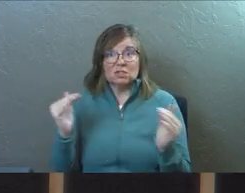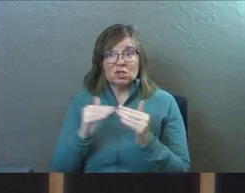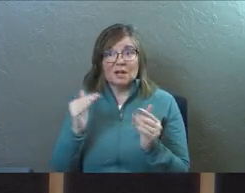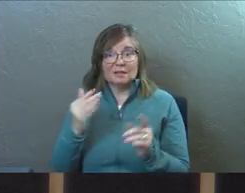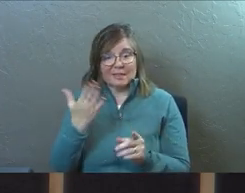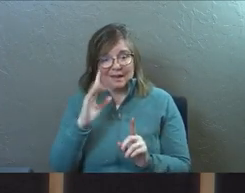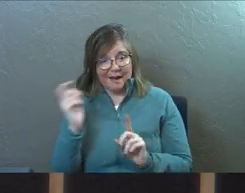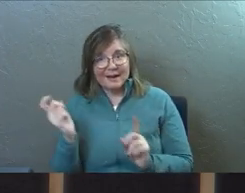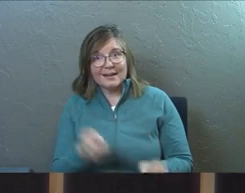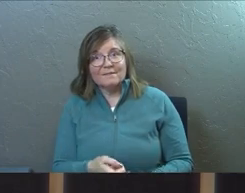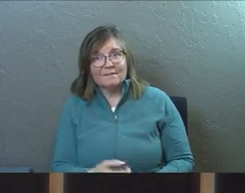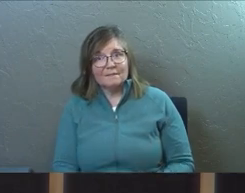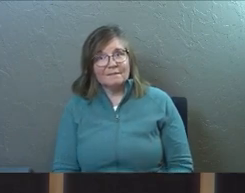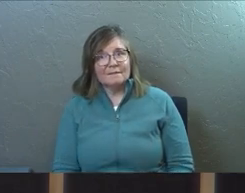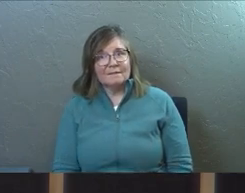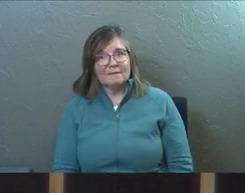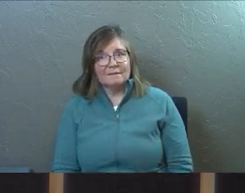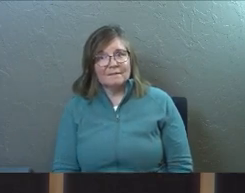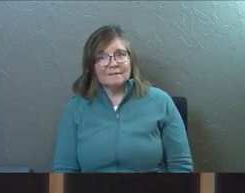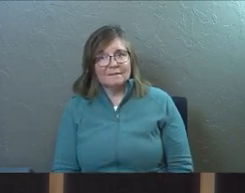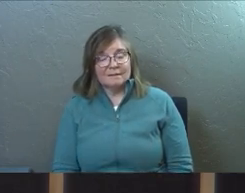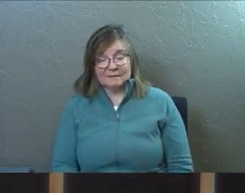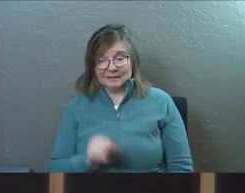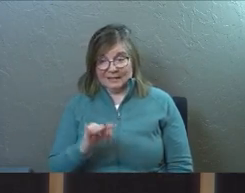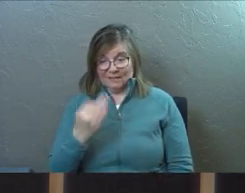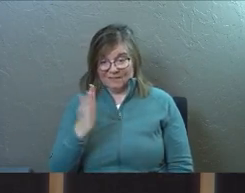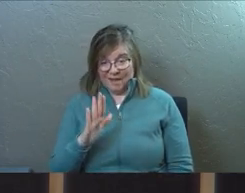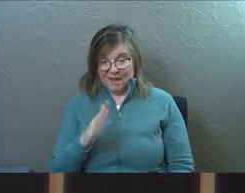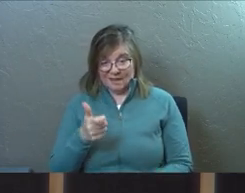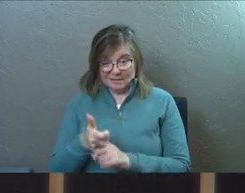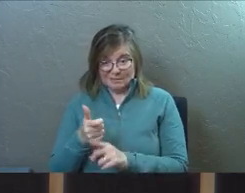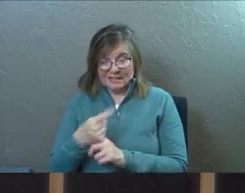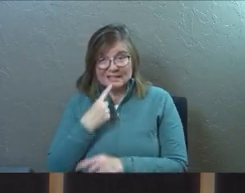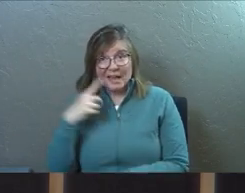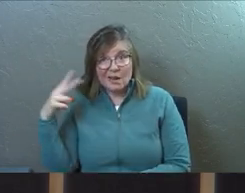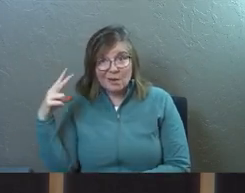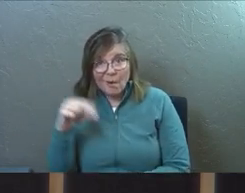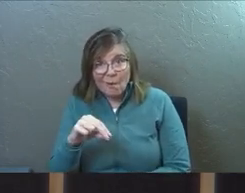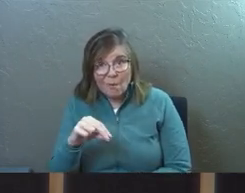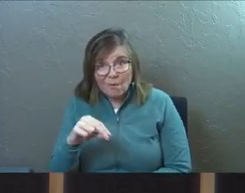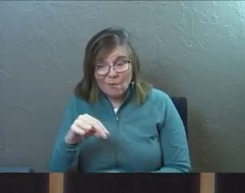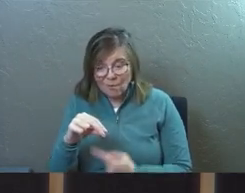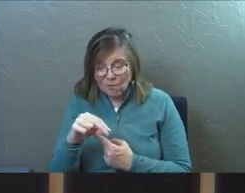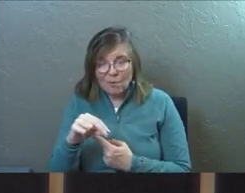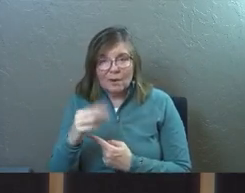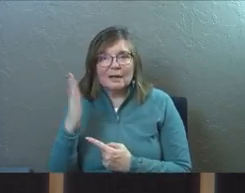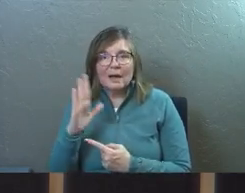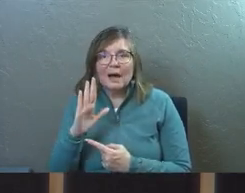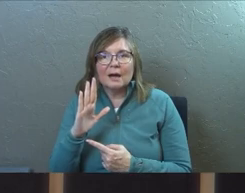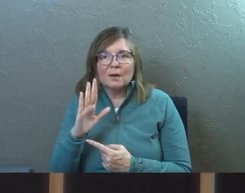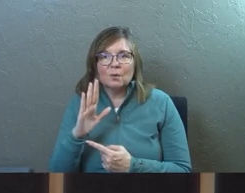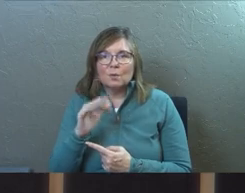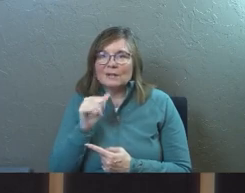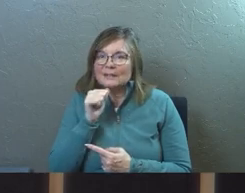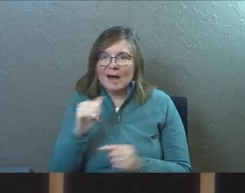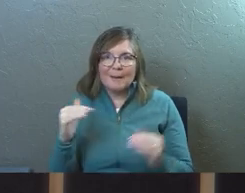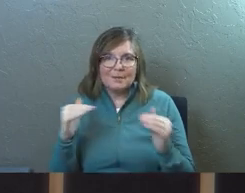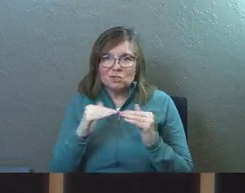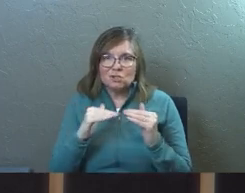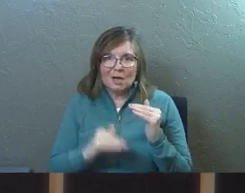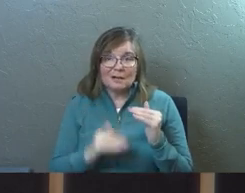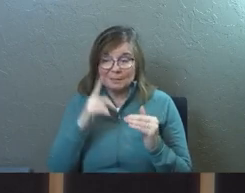that God does it. If God would ever say no to you, God would be unjust